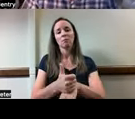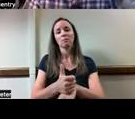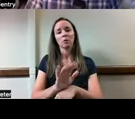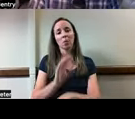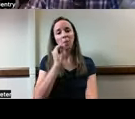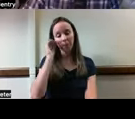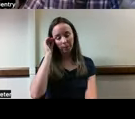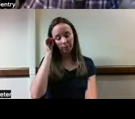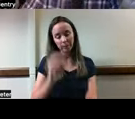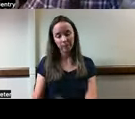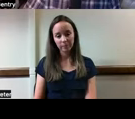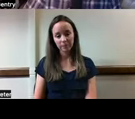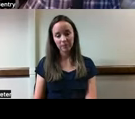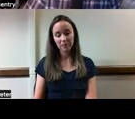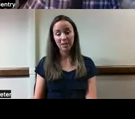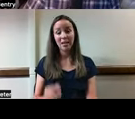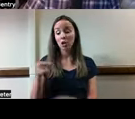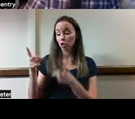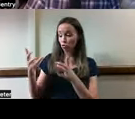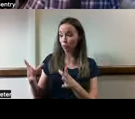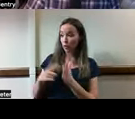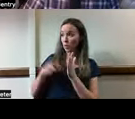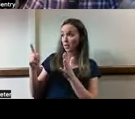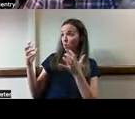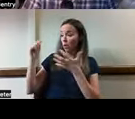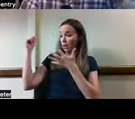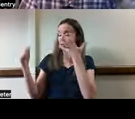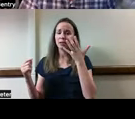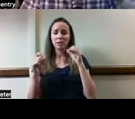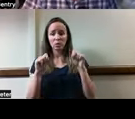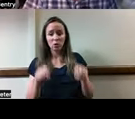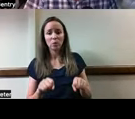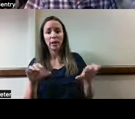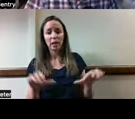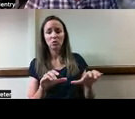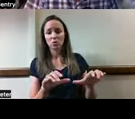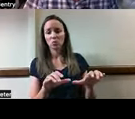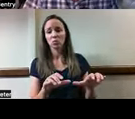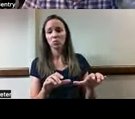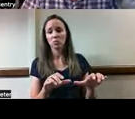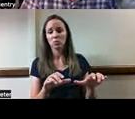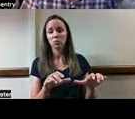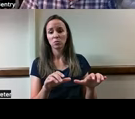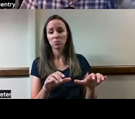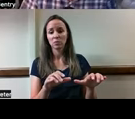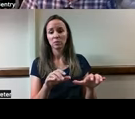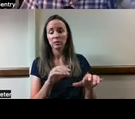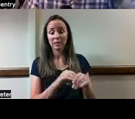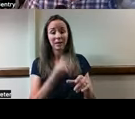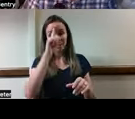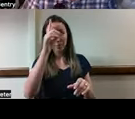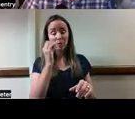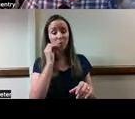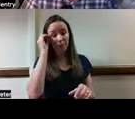And all the things that I, that this director wants to do are things that you can do, that you can make happen in a smart home.